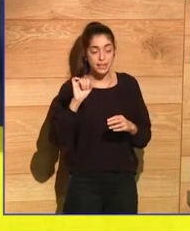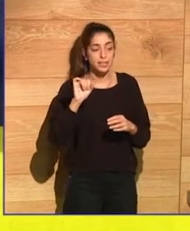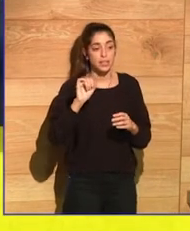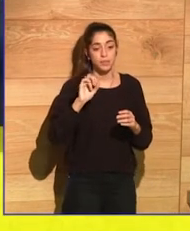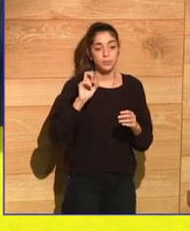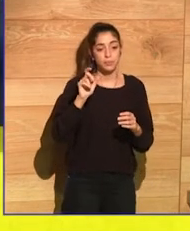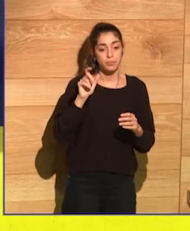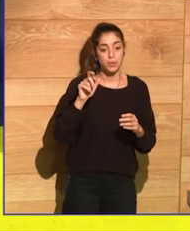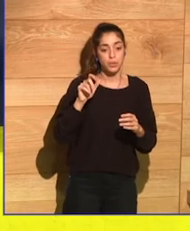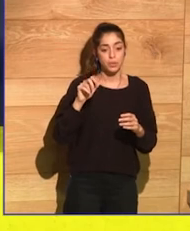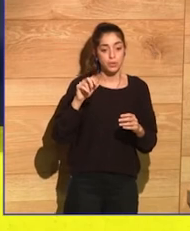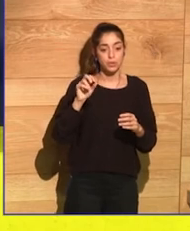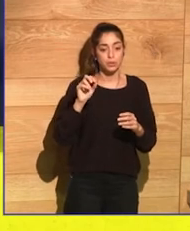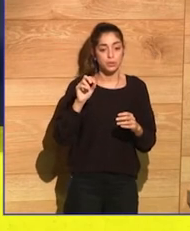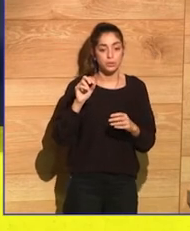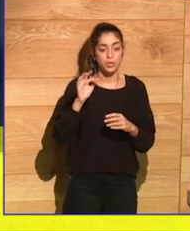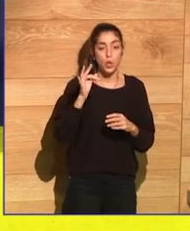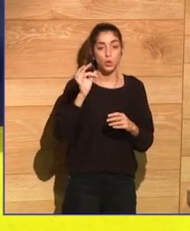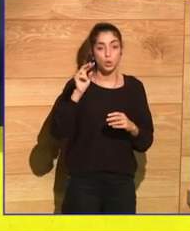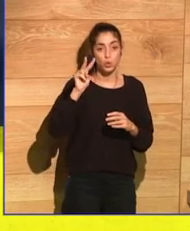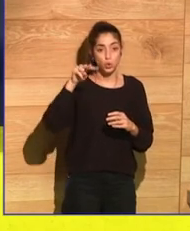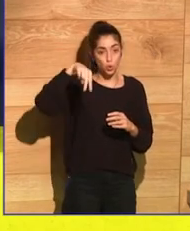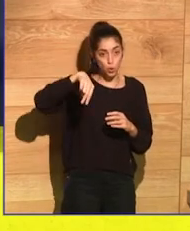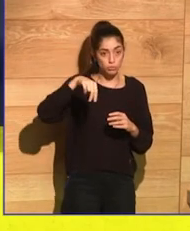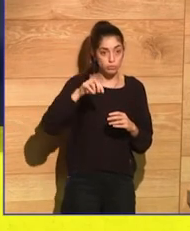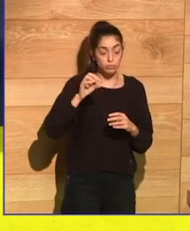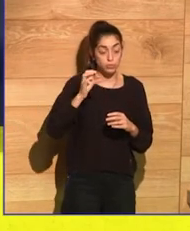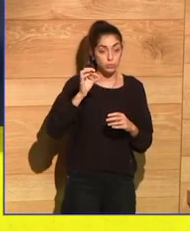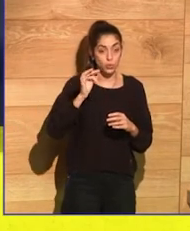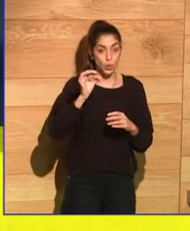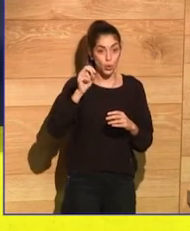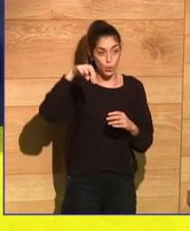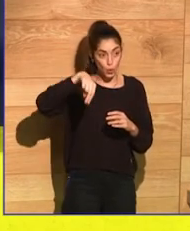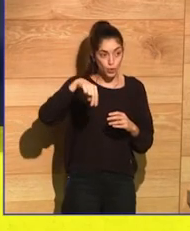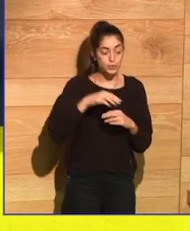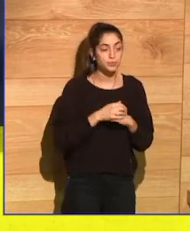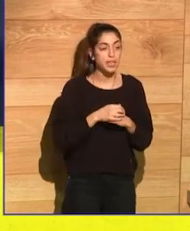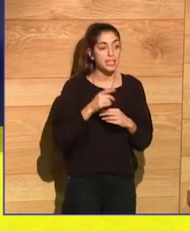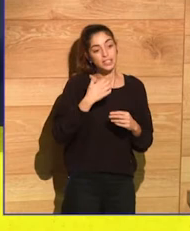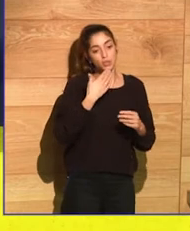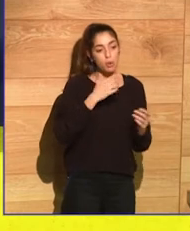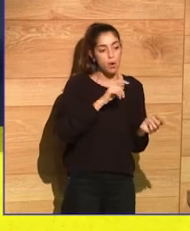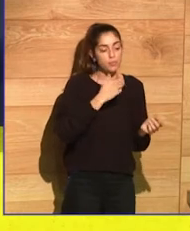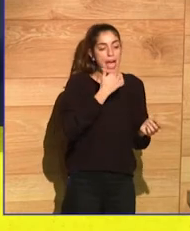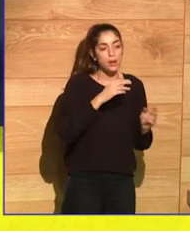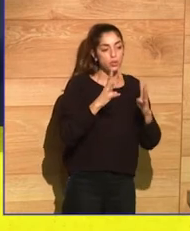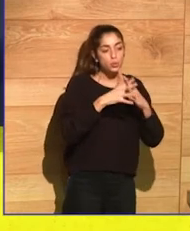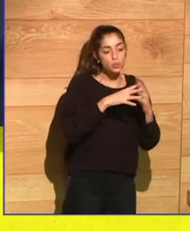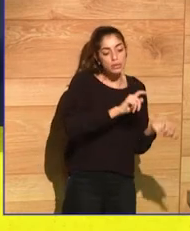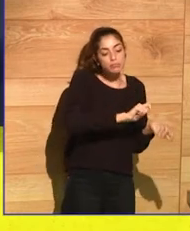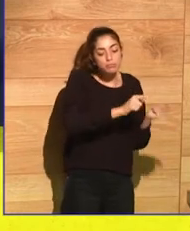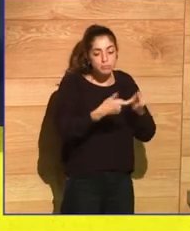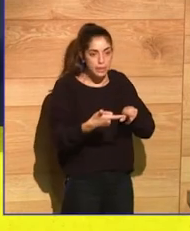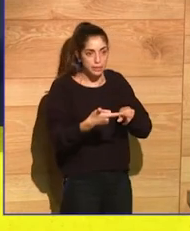Steinbeck and Bradbury. And I never realized that the Grapes of Wrath and the Martian Chronicles are very